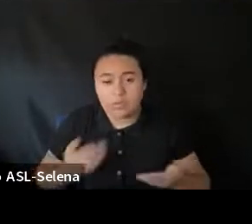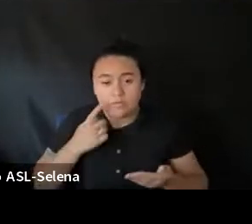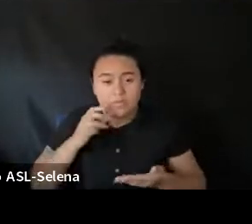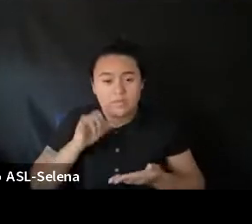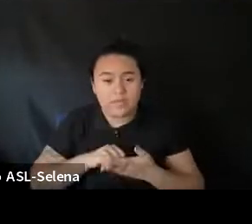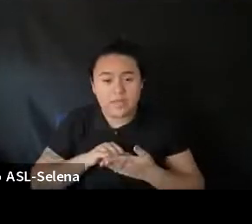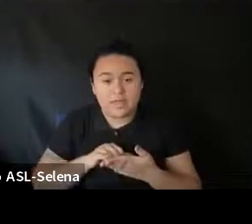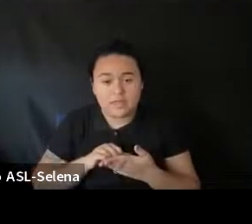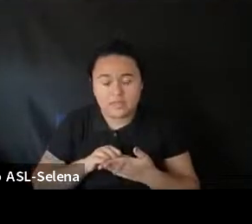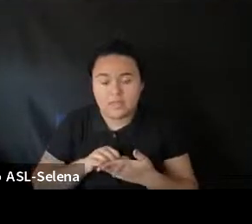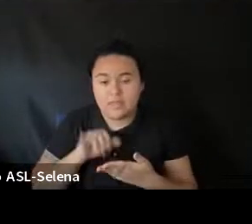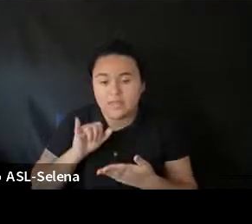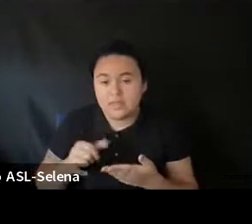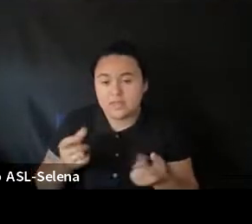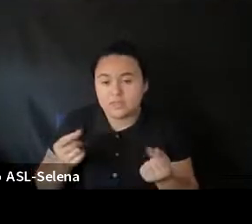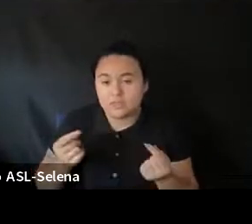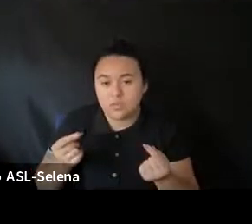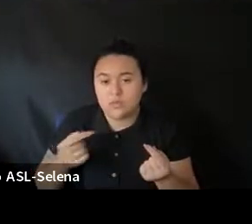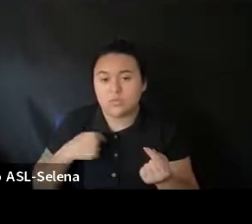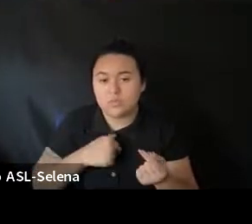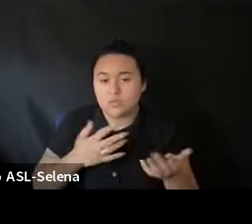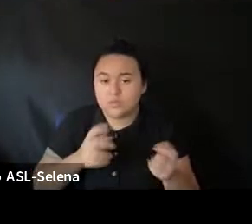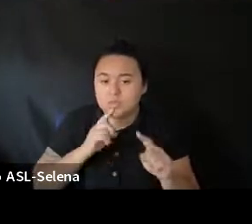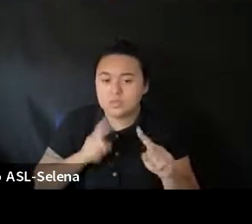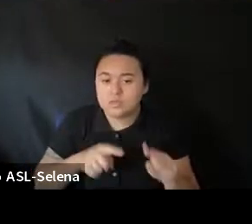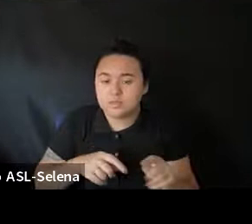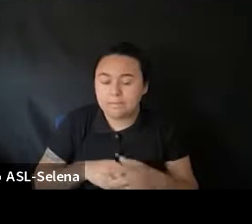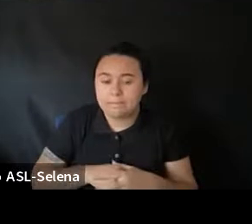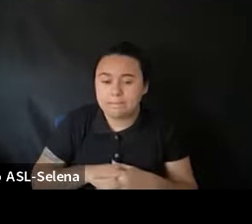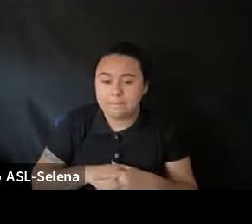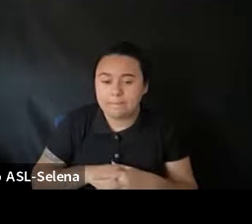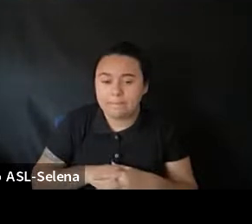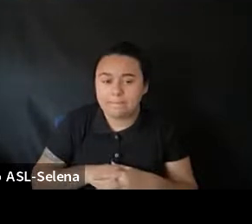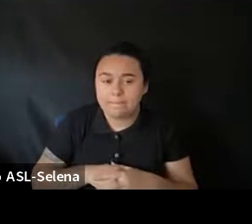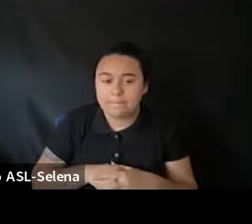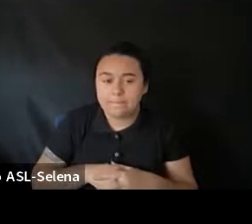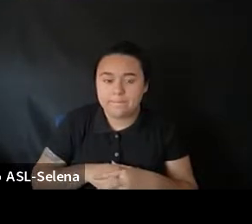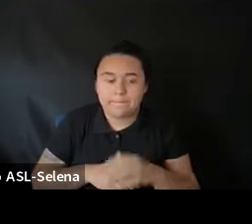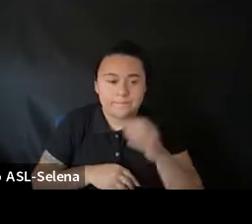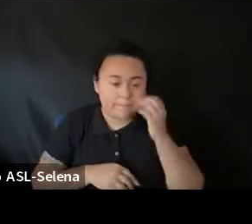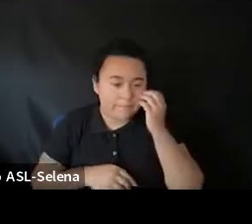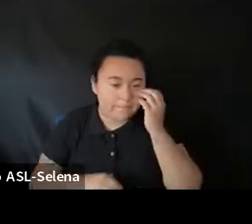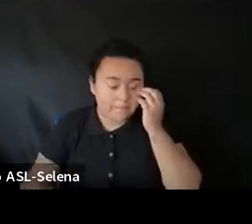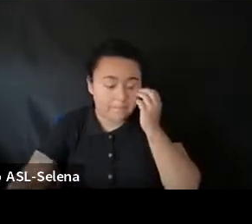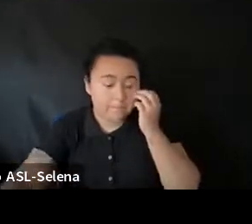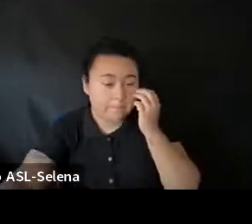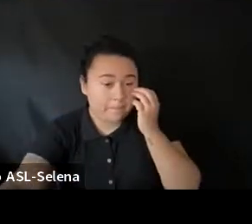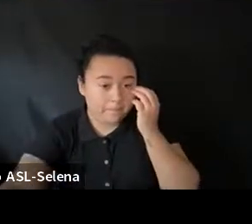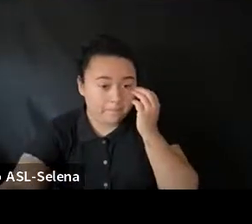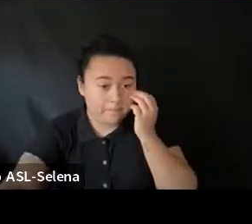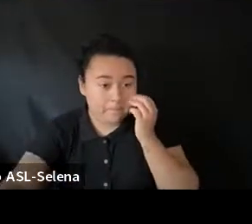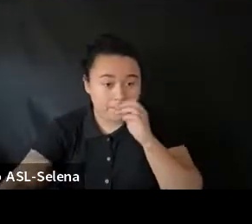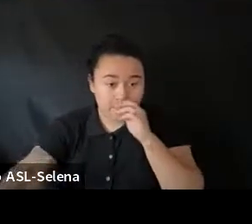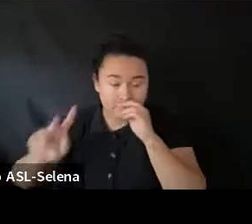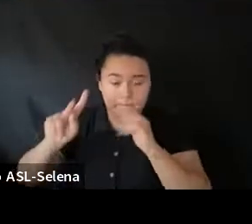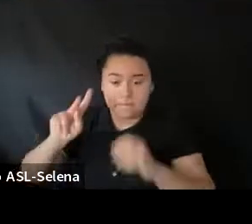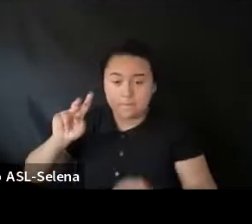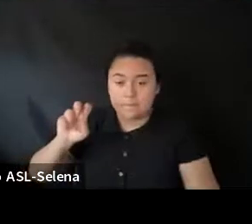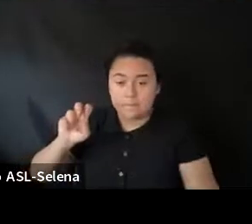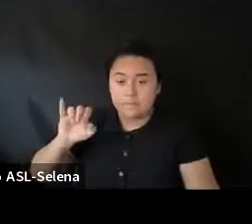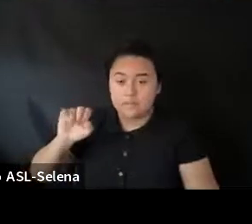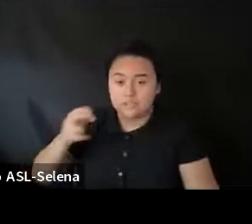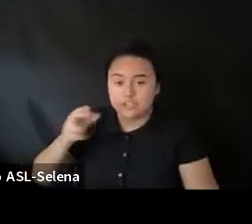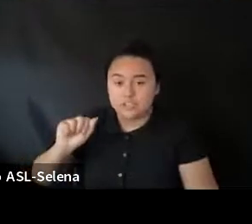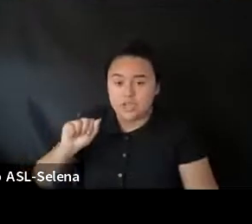what we'd like to answer. Betsy, I have a super basic question. Go for it.